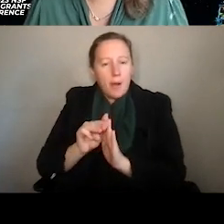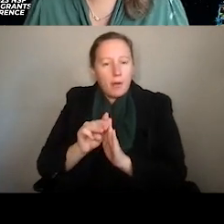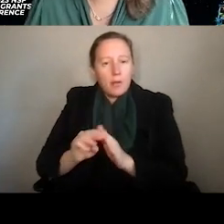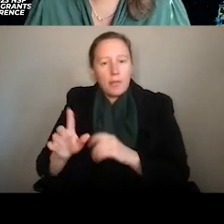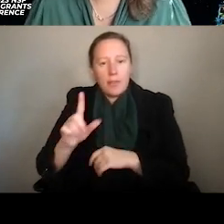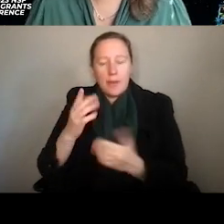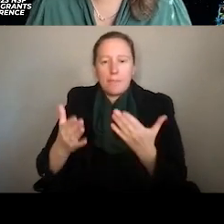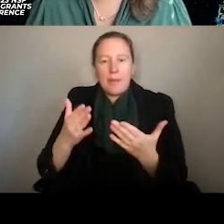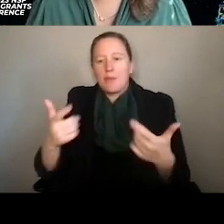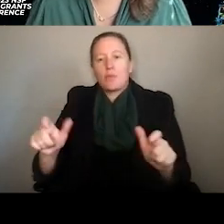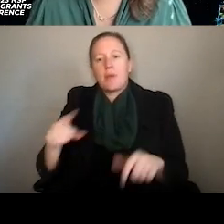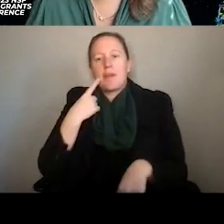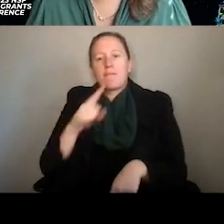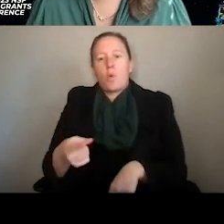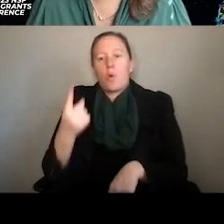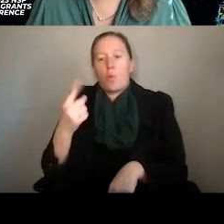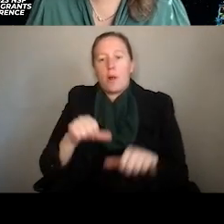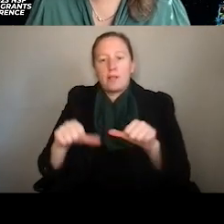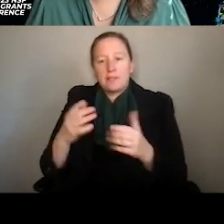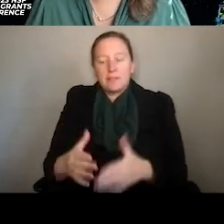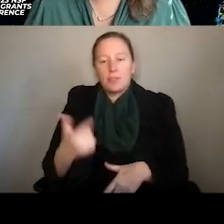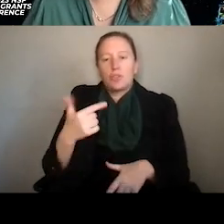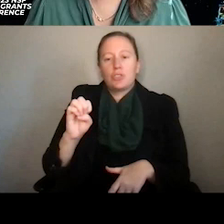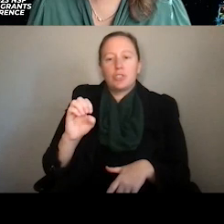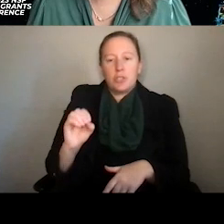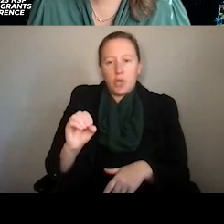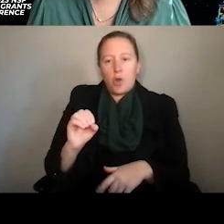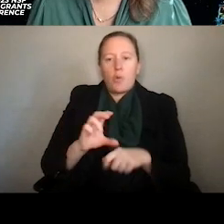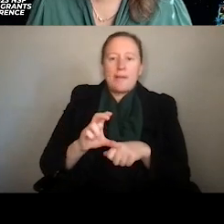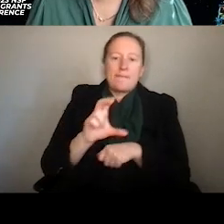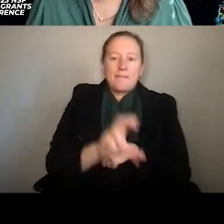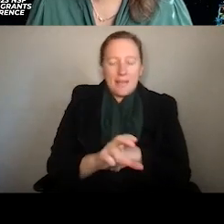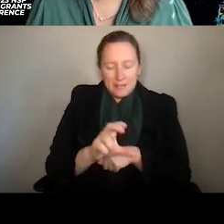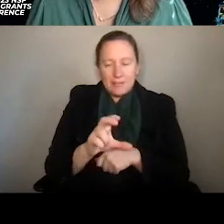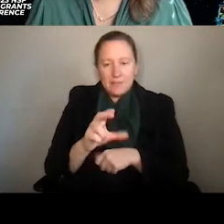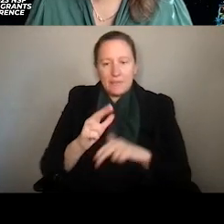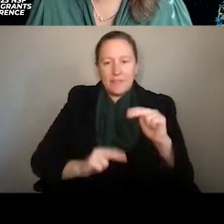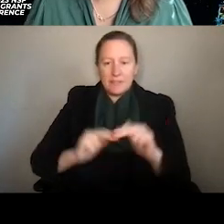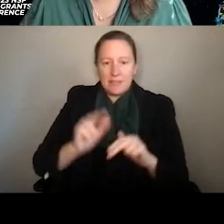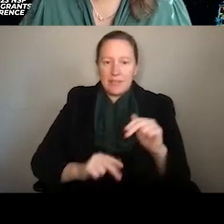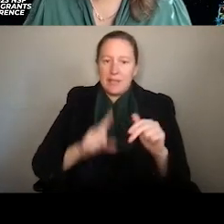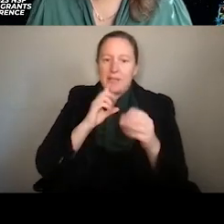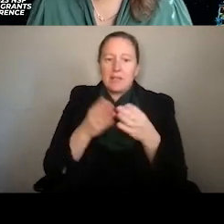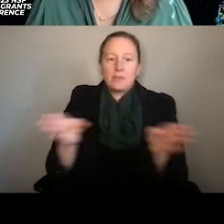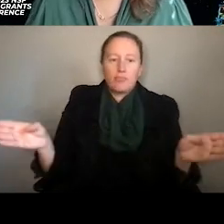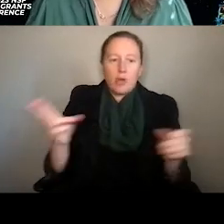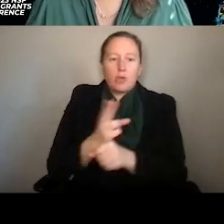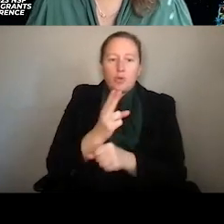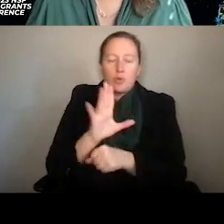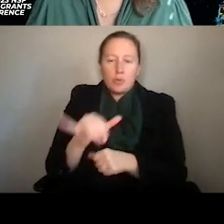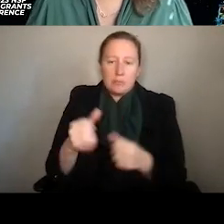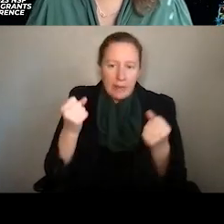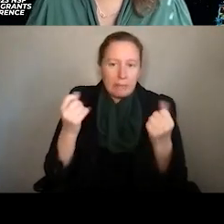large for one scientist to manage. And so GEO's investment in facilities is really broad, and they're used by many institutions